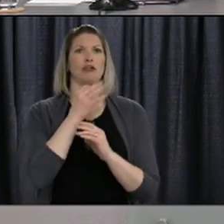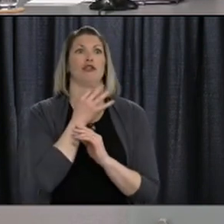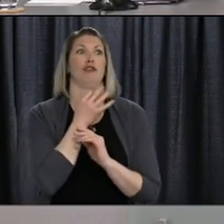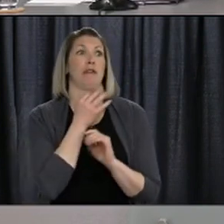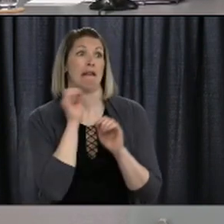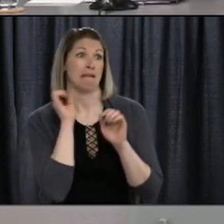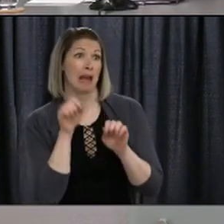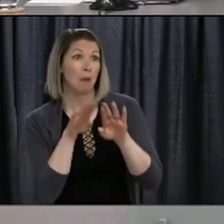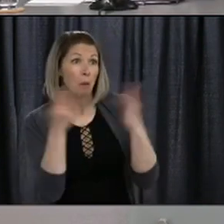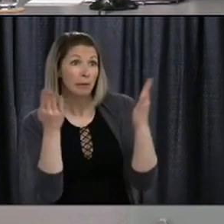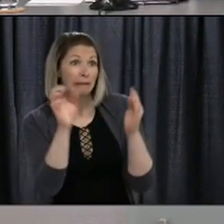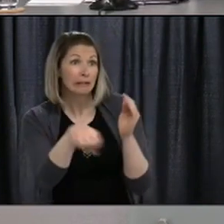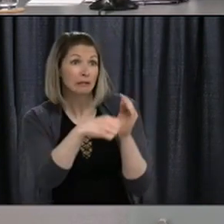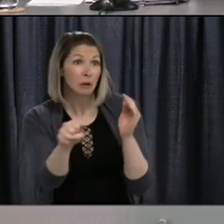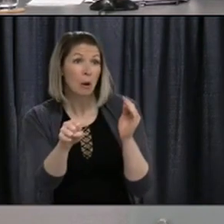Level?